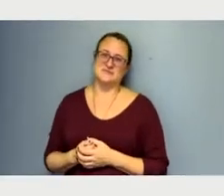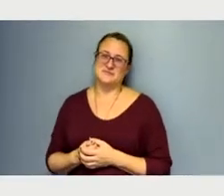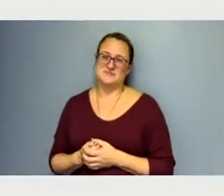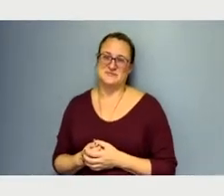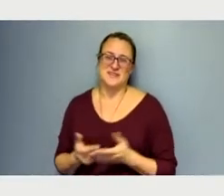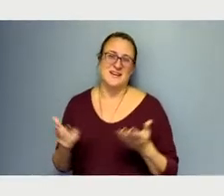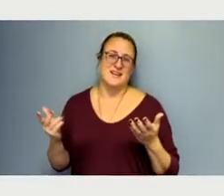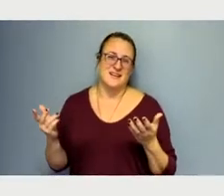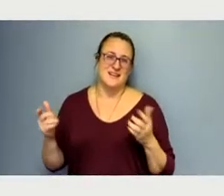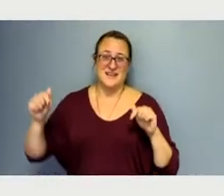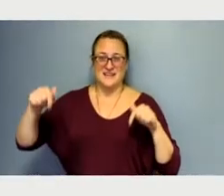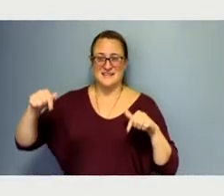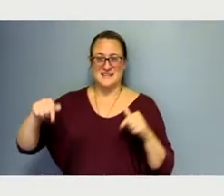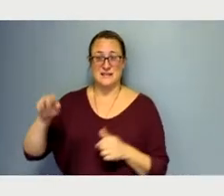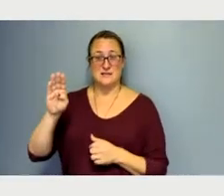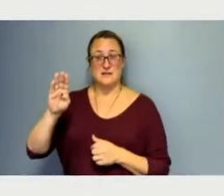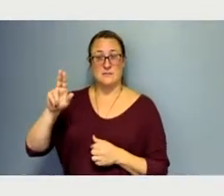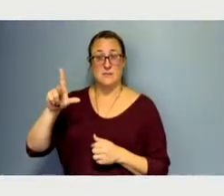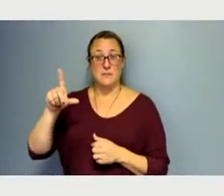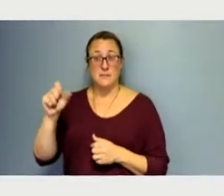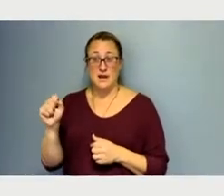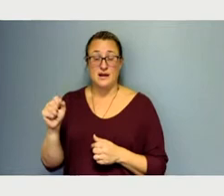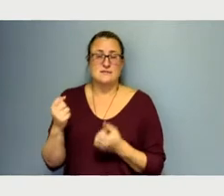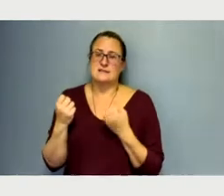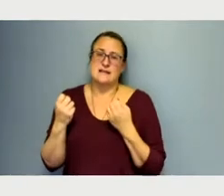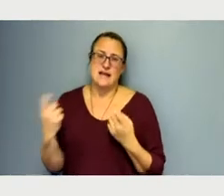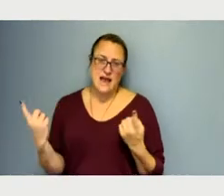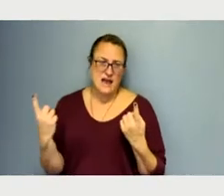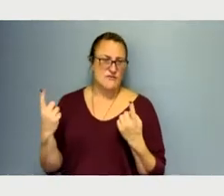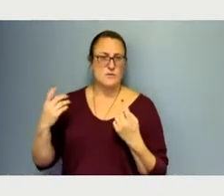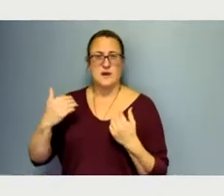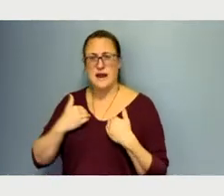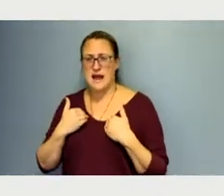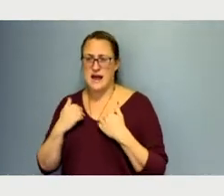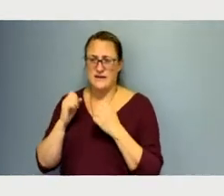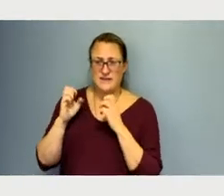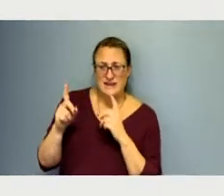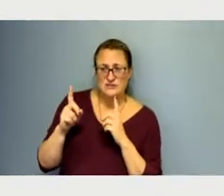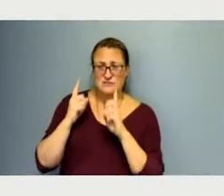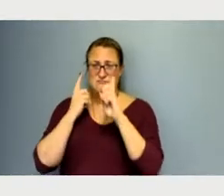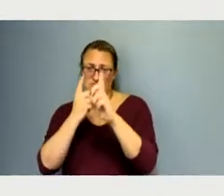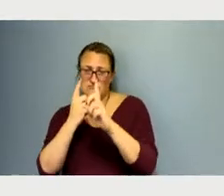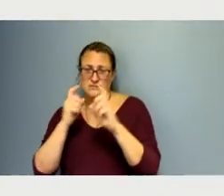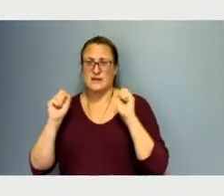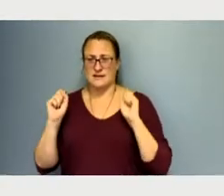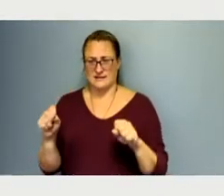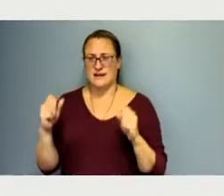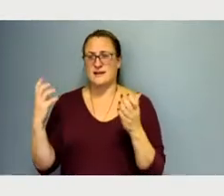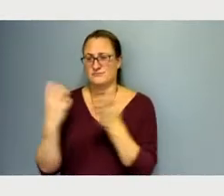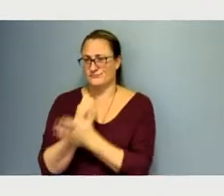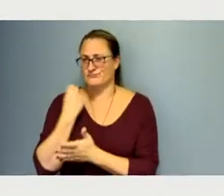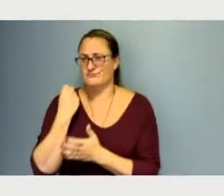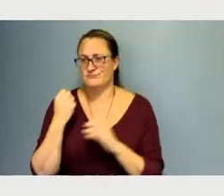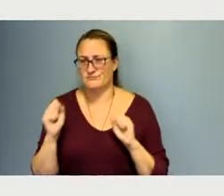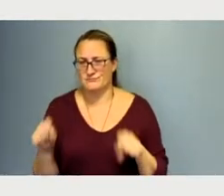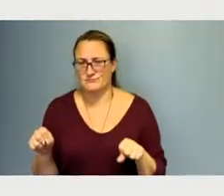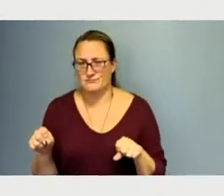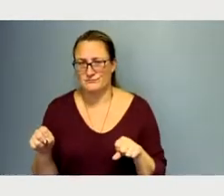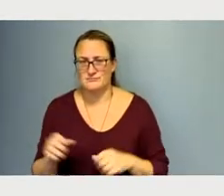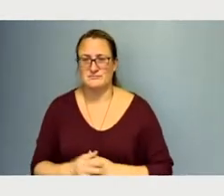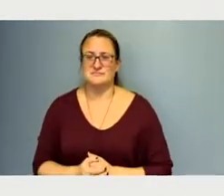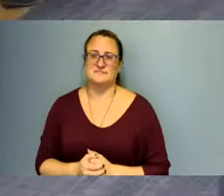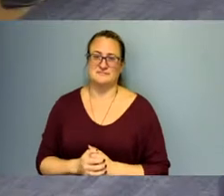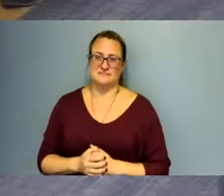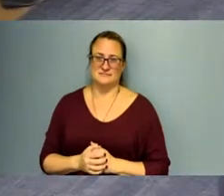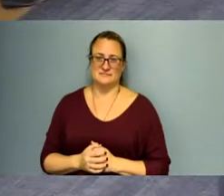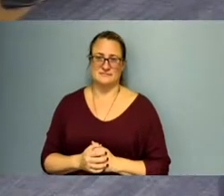This is a place. Bucks is a place where every educational goal or desire can come to fruition. Bucks is where dreams are realized.